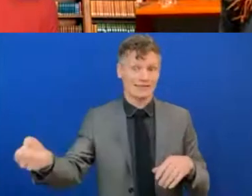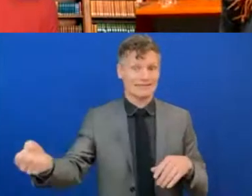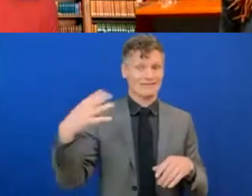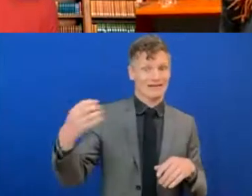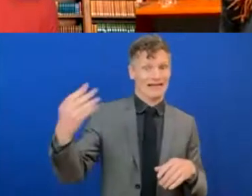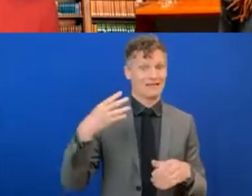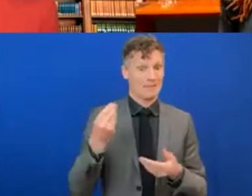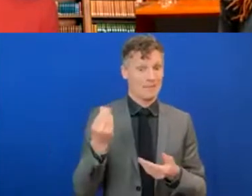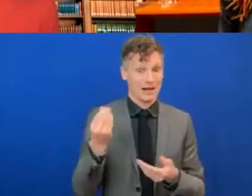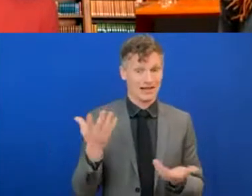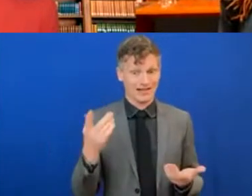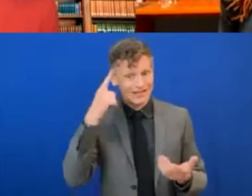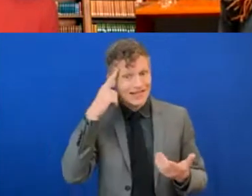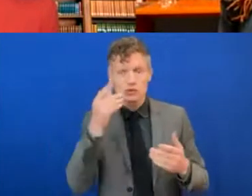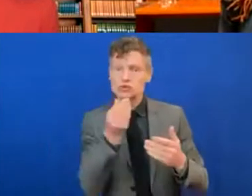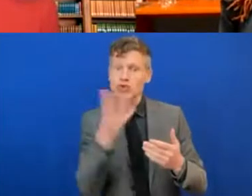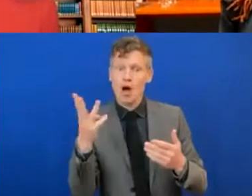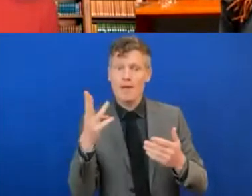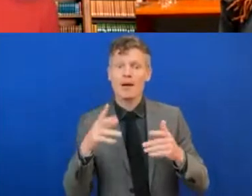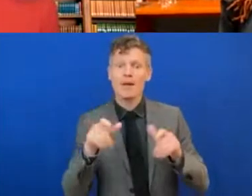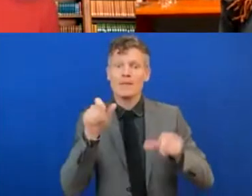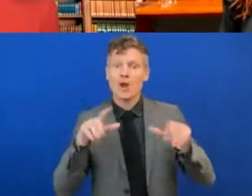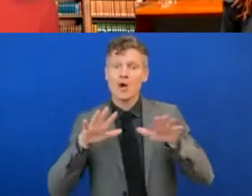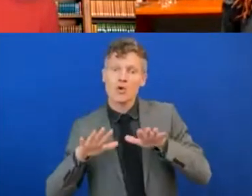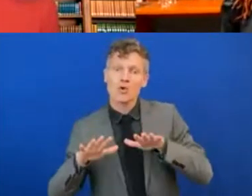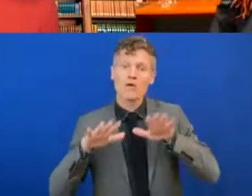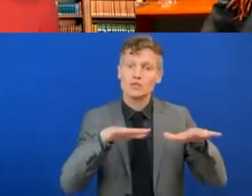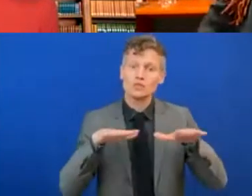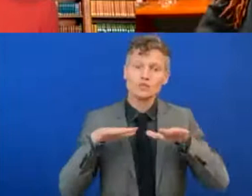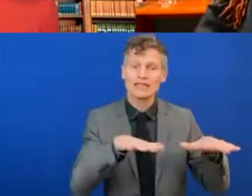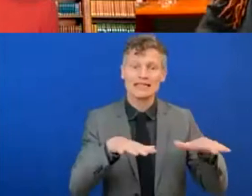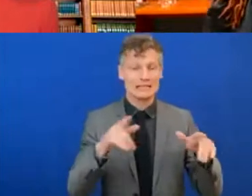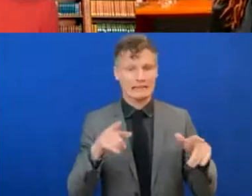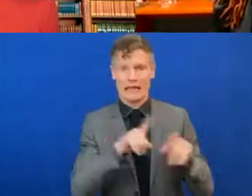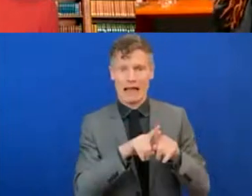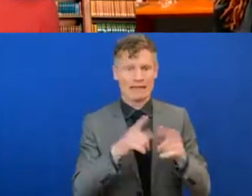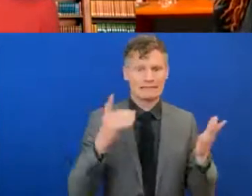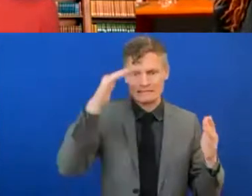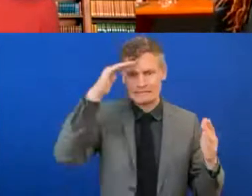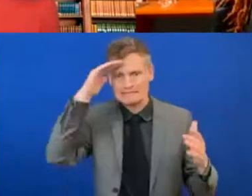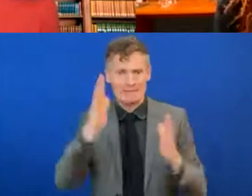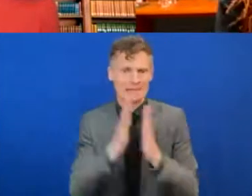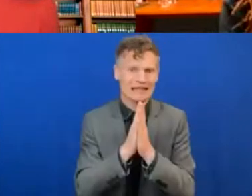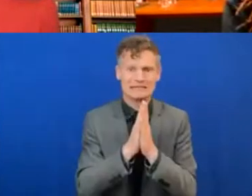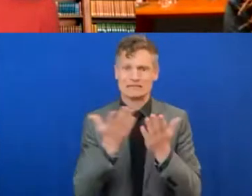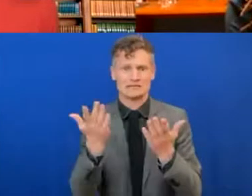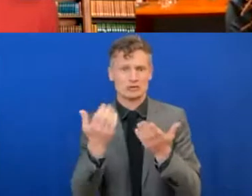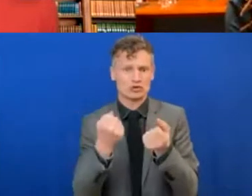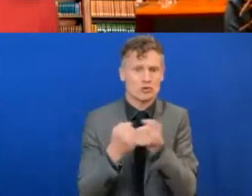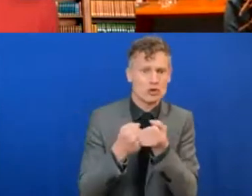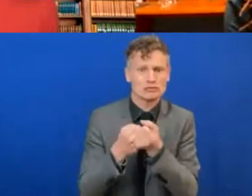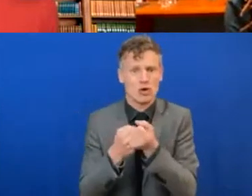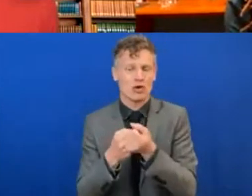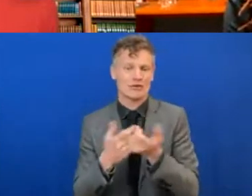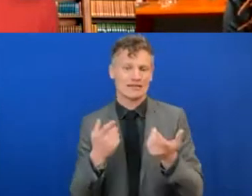on some transfers that are coming from people who give them support. So, this whole area of banking is